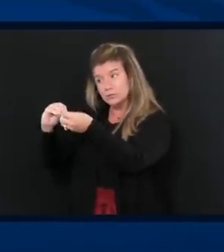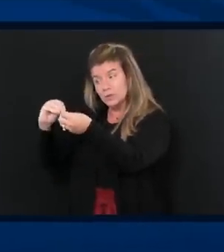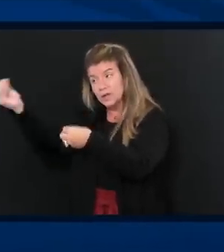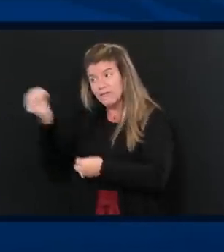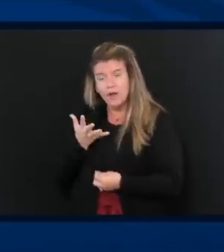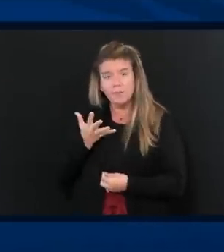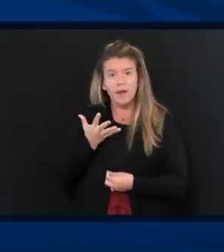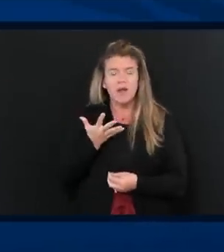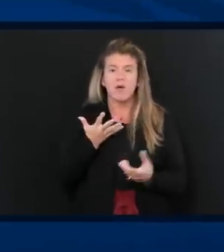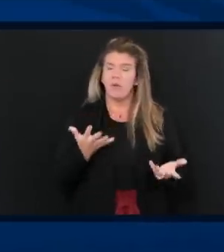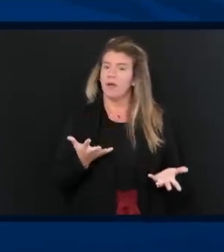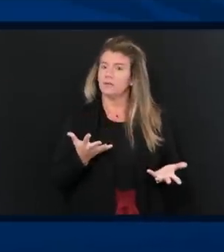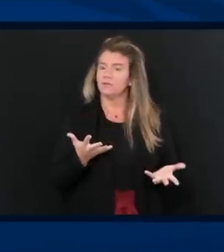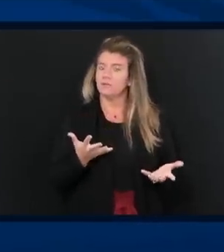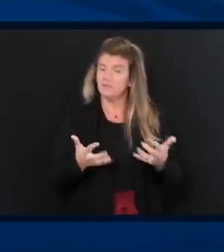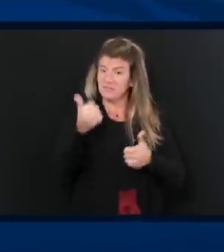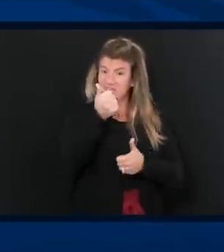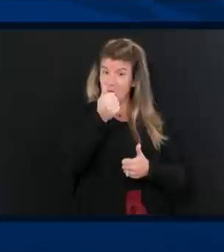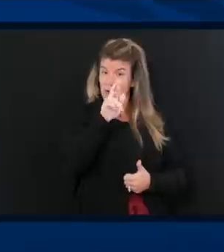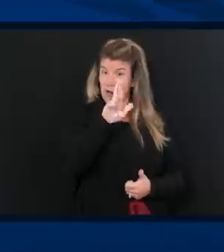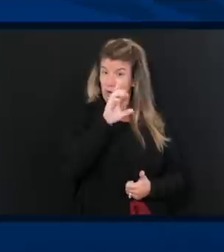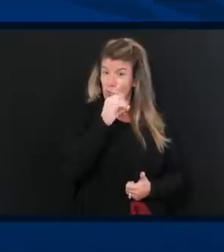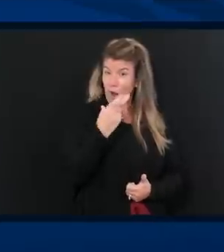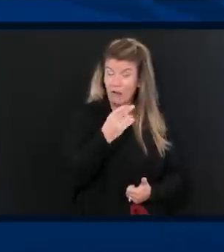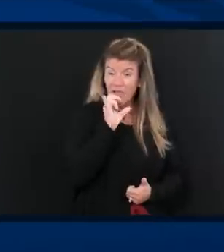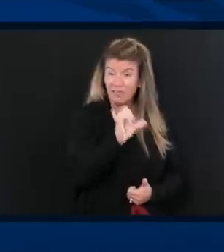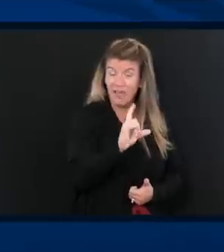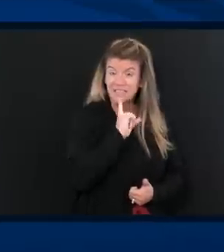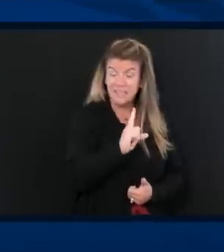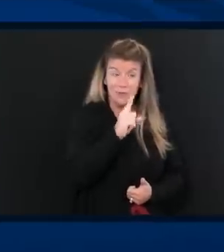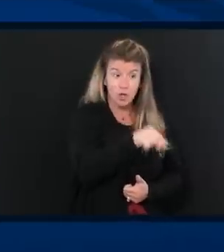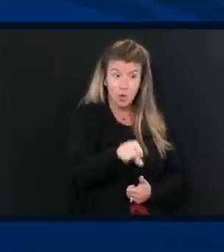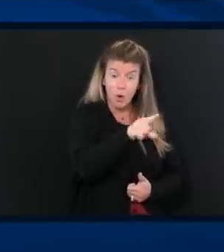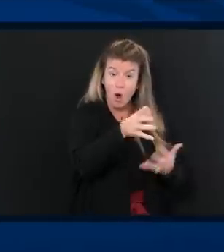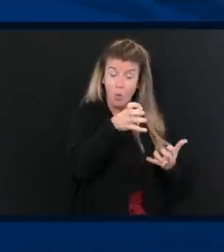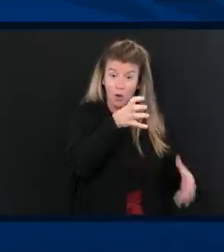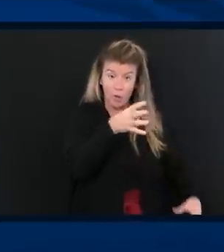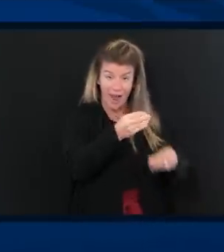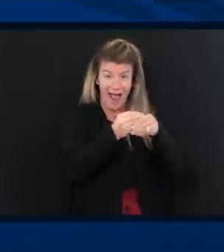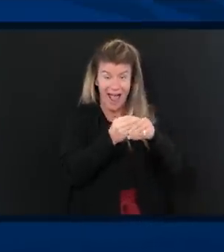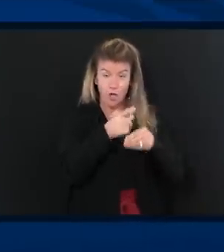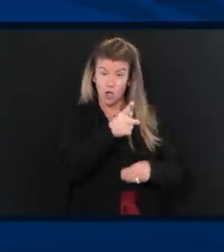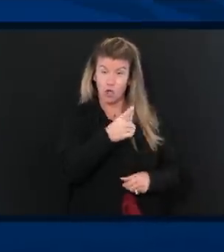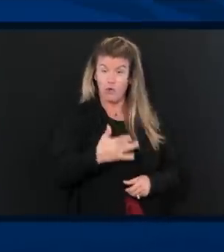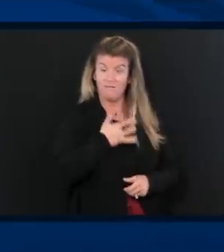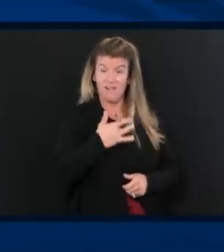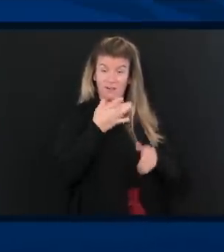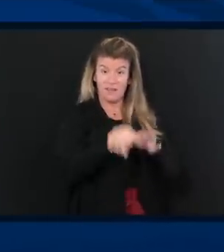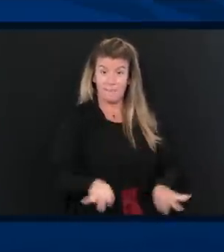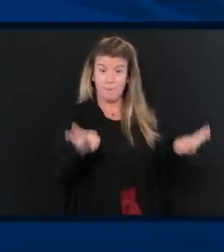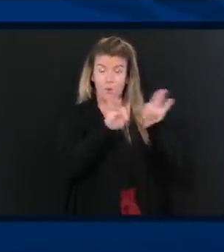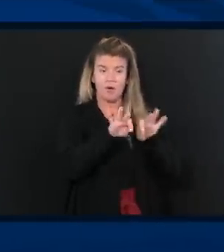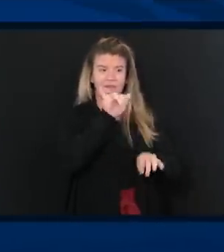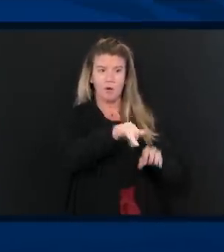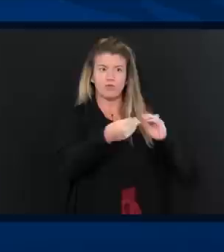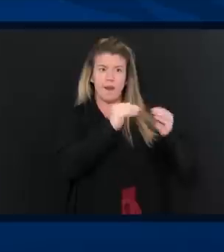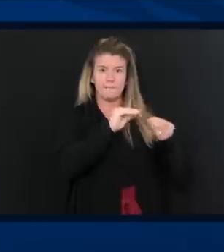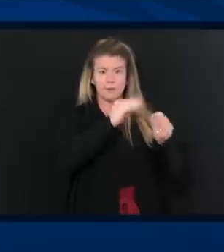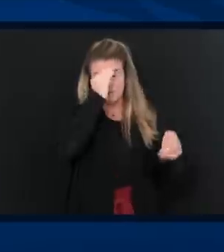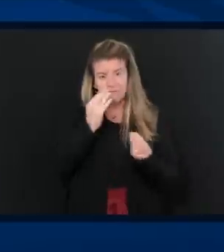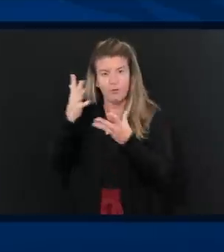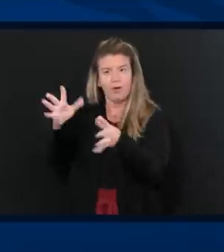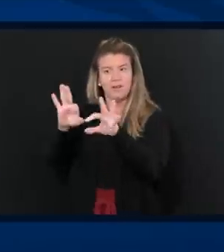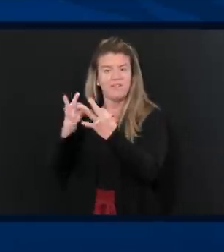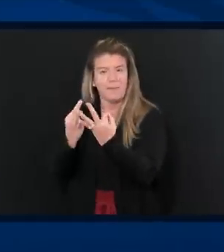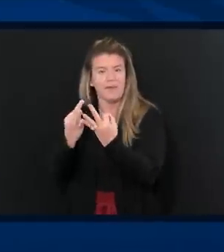Well, Secretary Crouch, is that something that you guys are interested in doing? Do you think it's important that those numbers get out and what's in the way